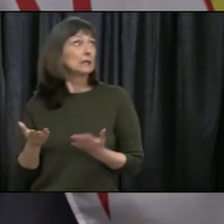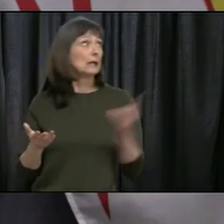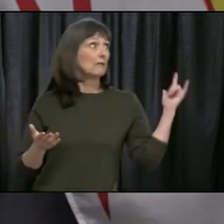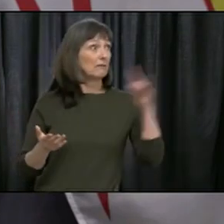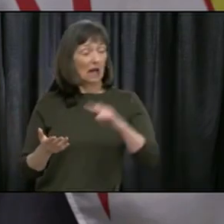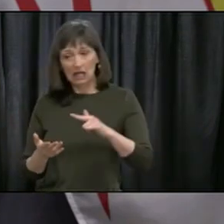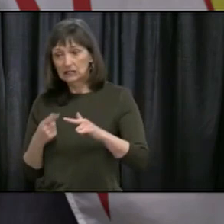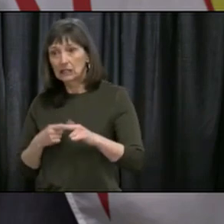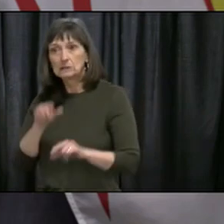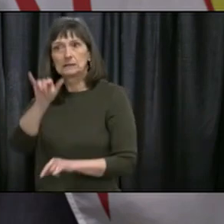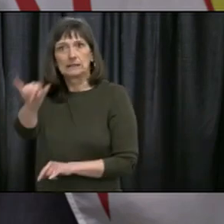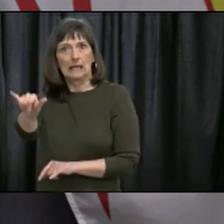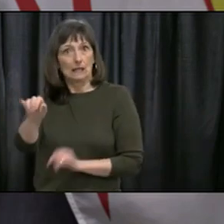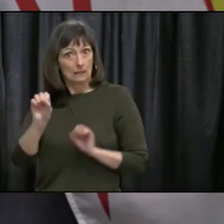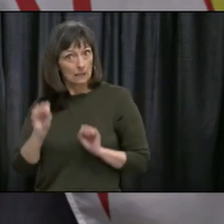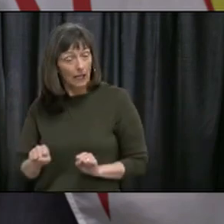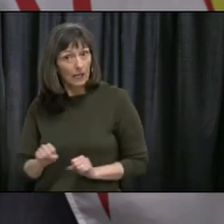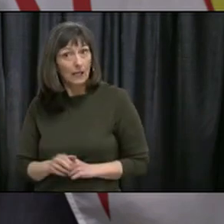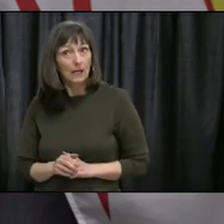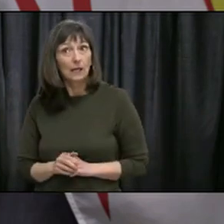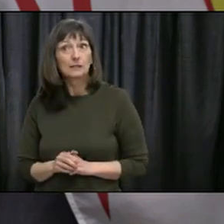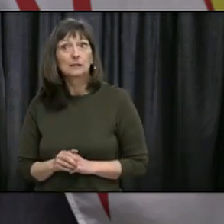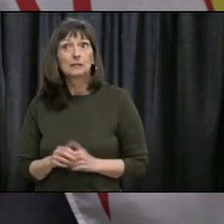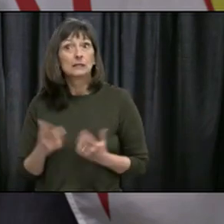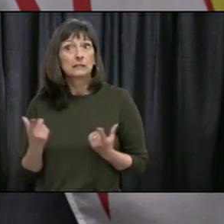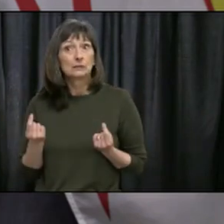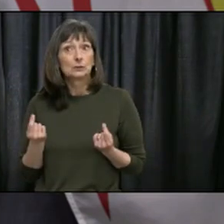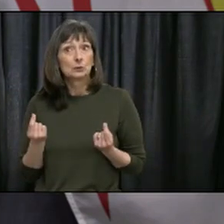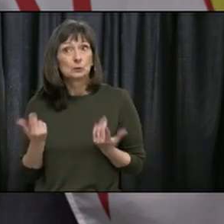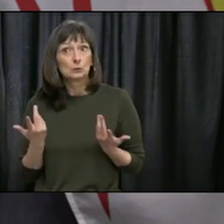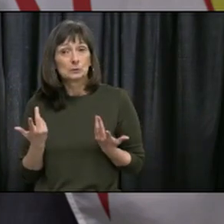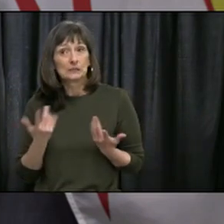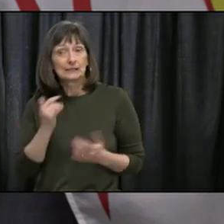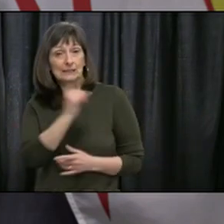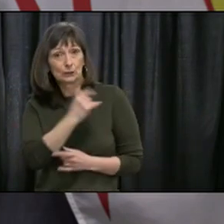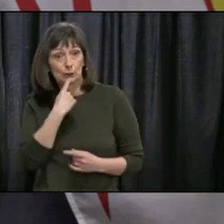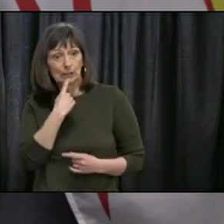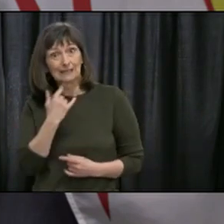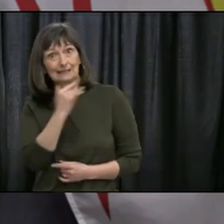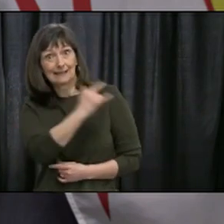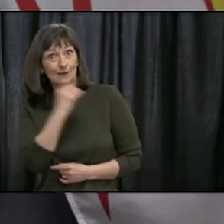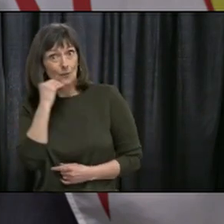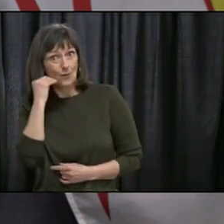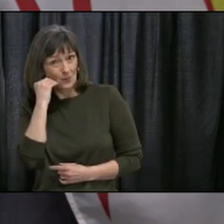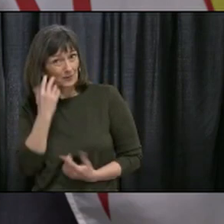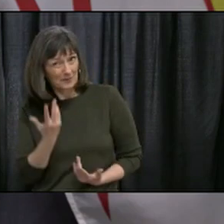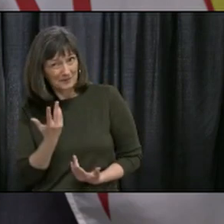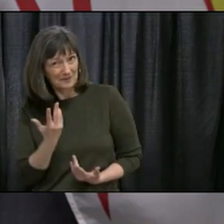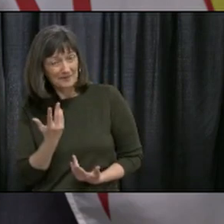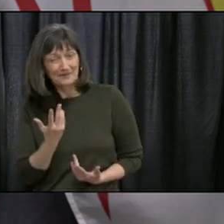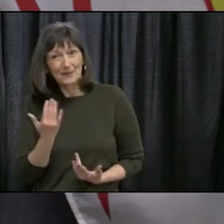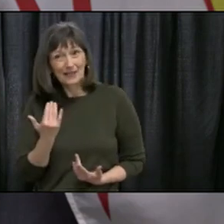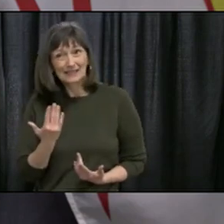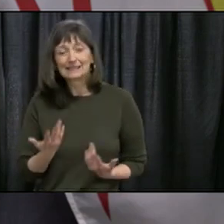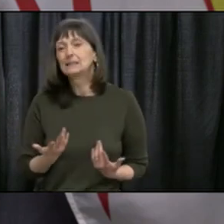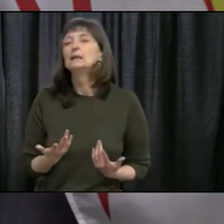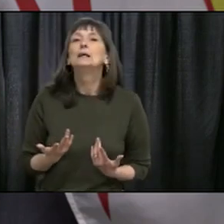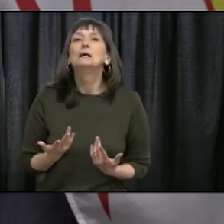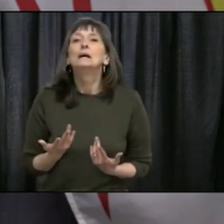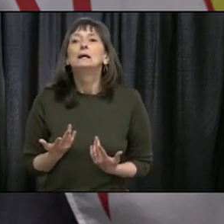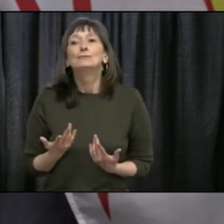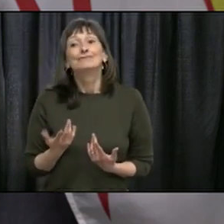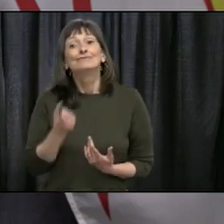You know, it's, the thing you have to remember about going to a small place is that small places